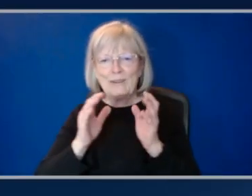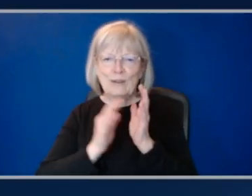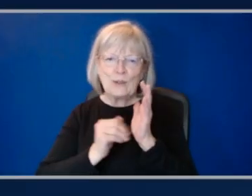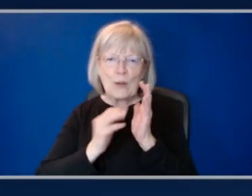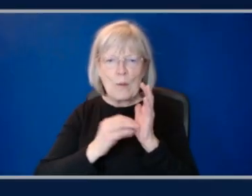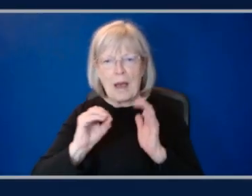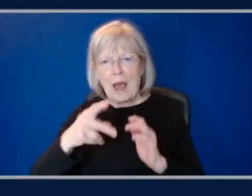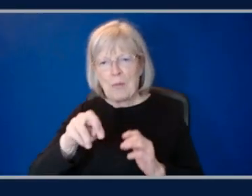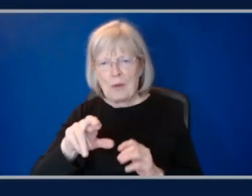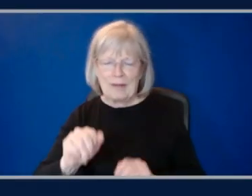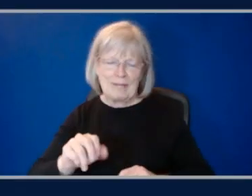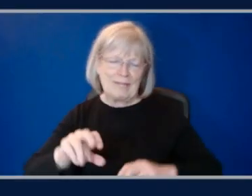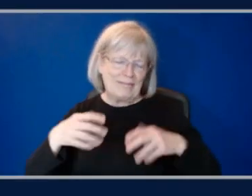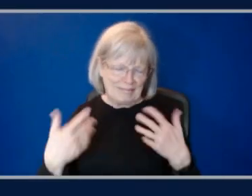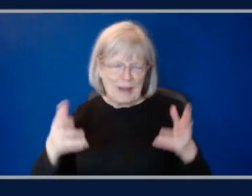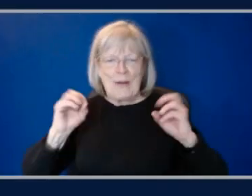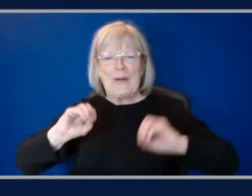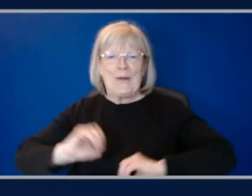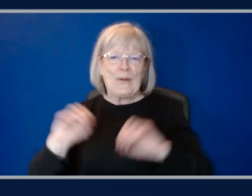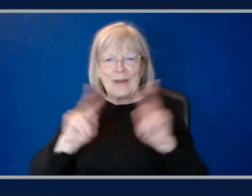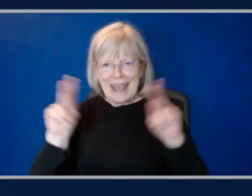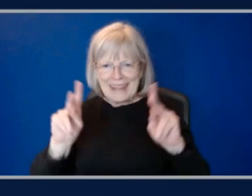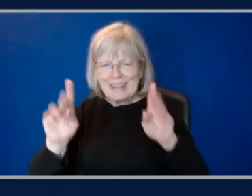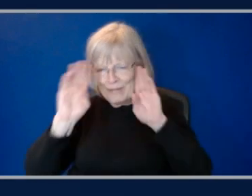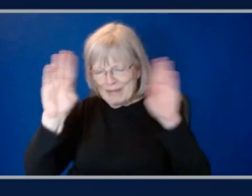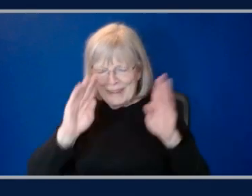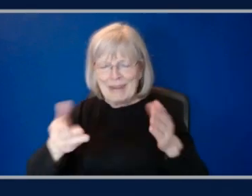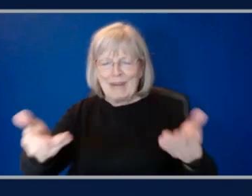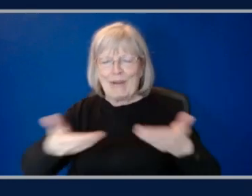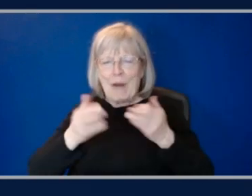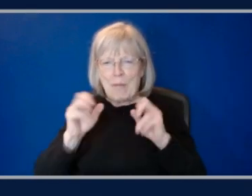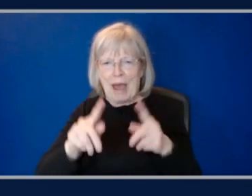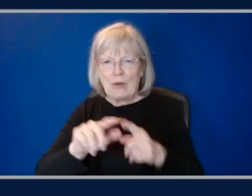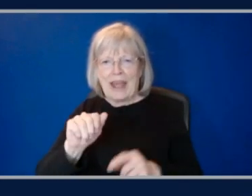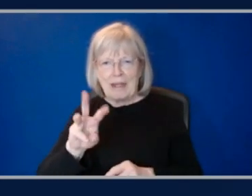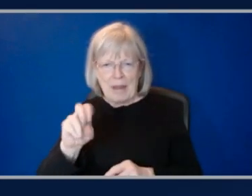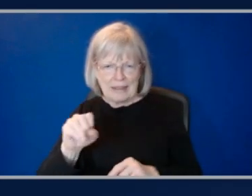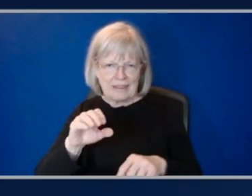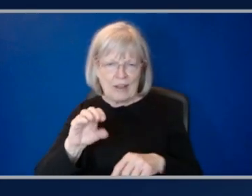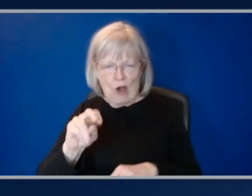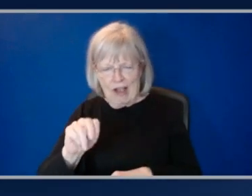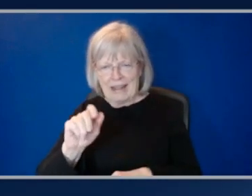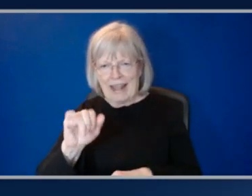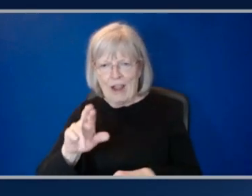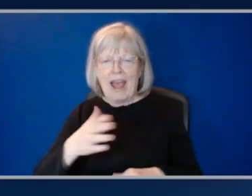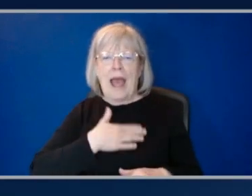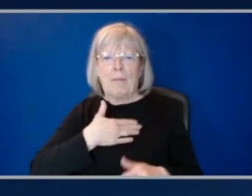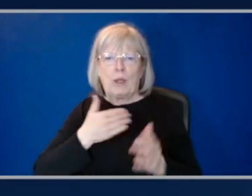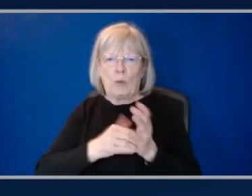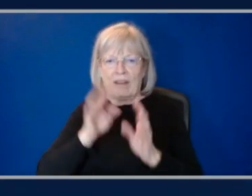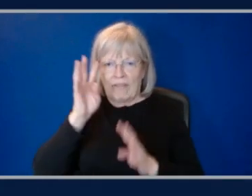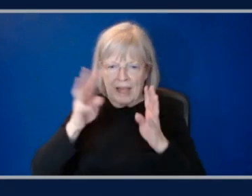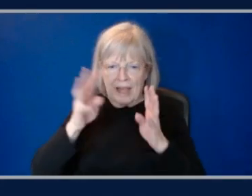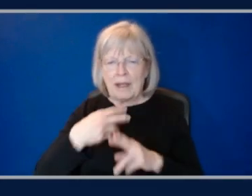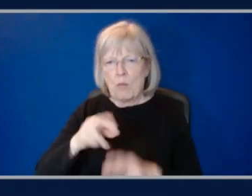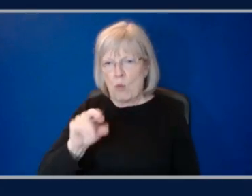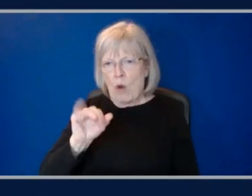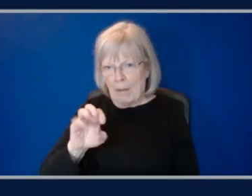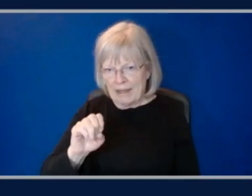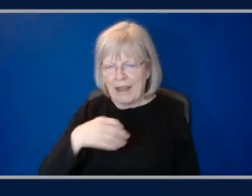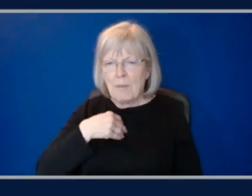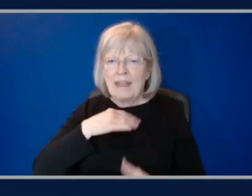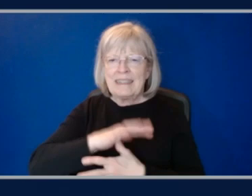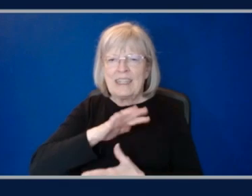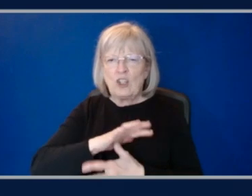All righty. Welcome back to AWS OnAir. Hello. Happy reInvent. My name is Robby Belson. I'm a senior developer advocate